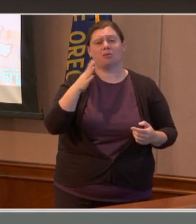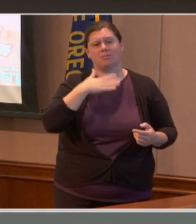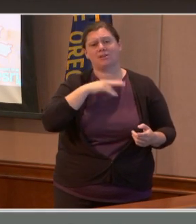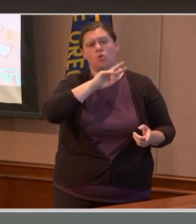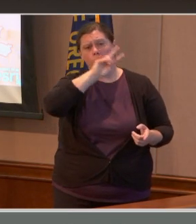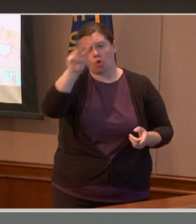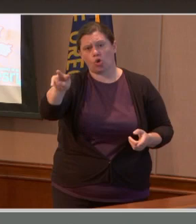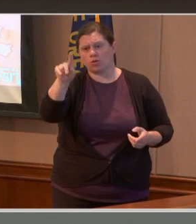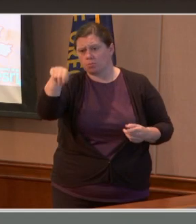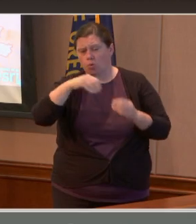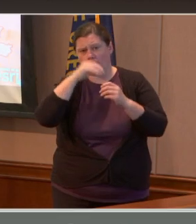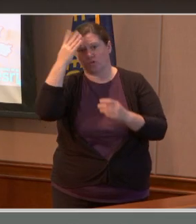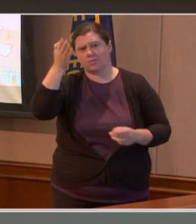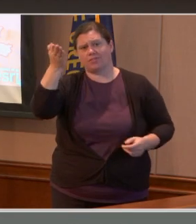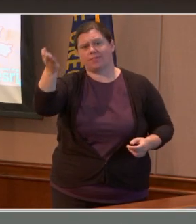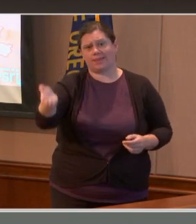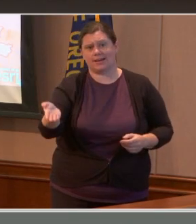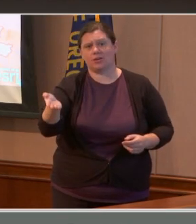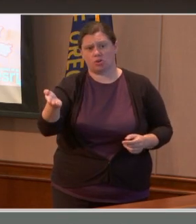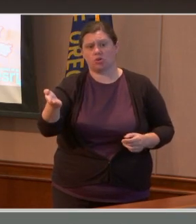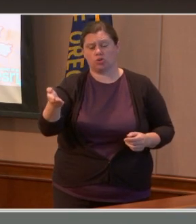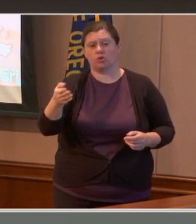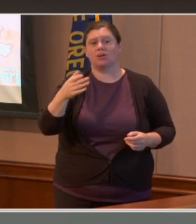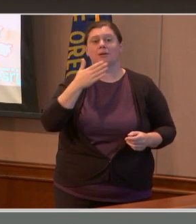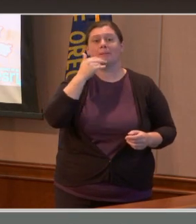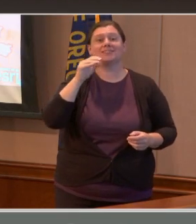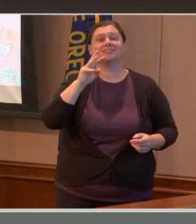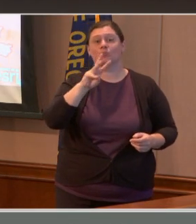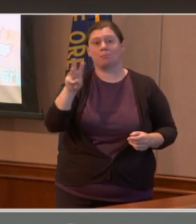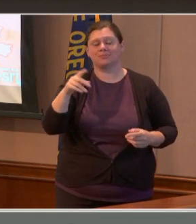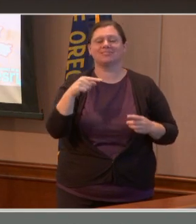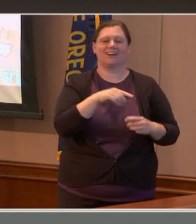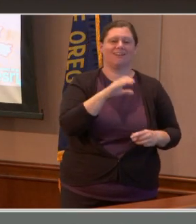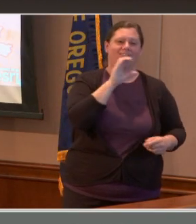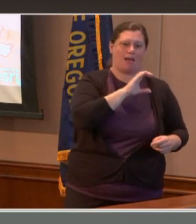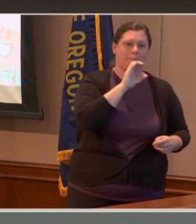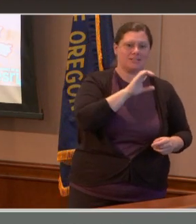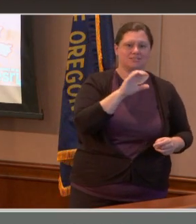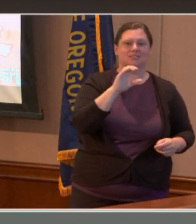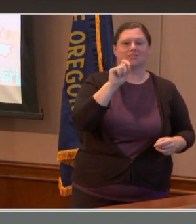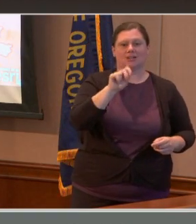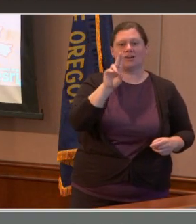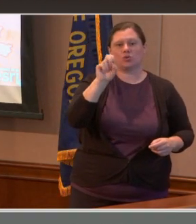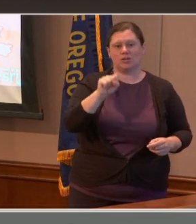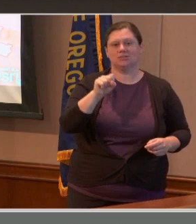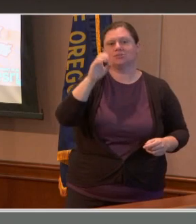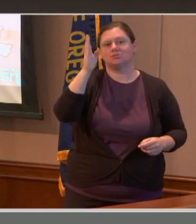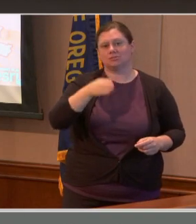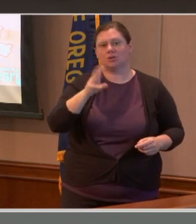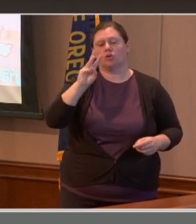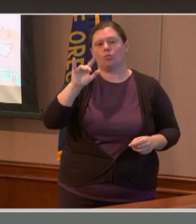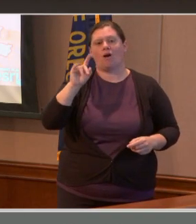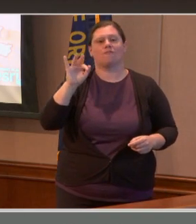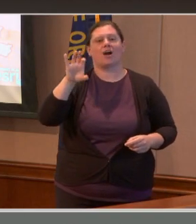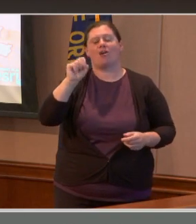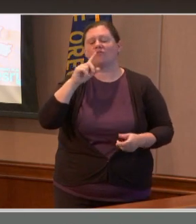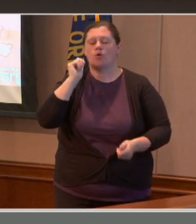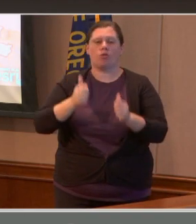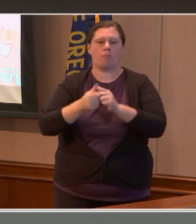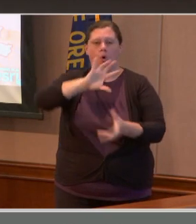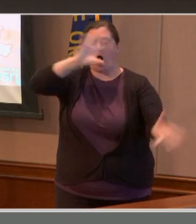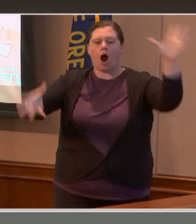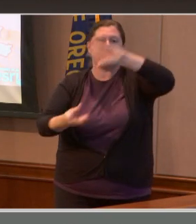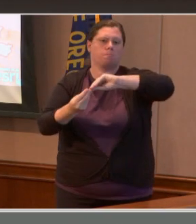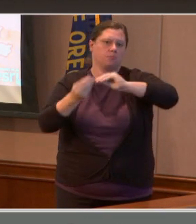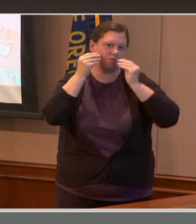resources is at our website at clackamas.us slash wildfires. I do want to